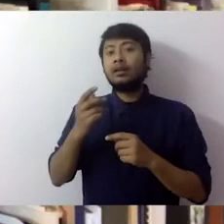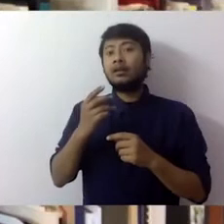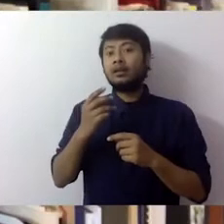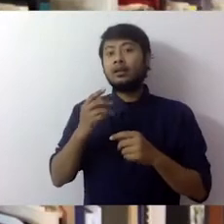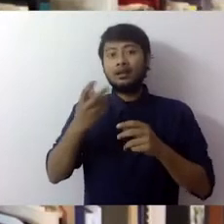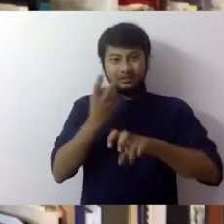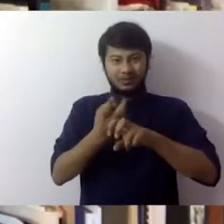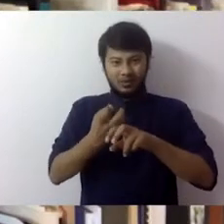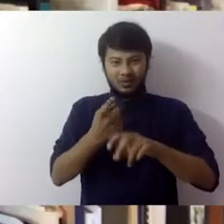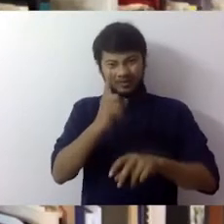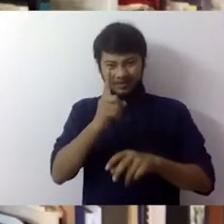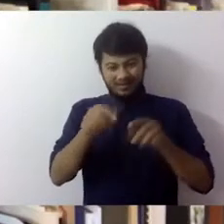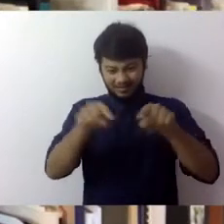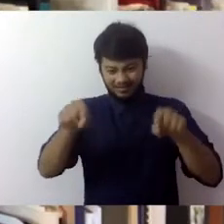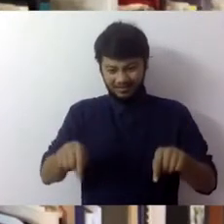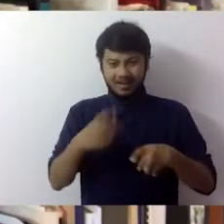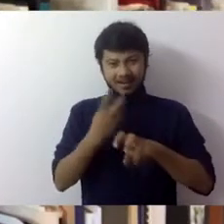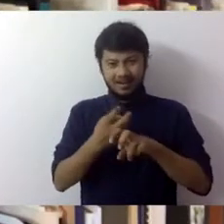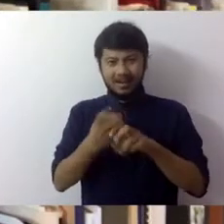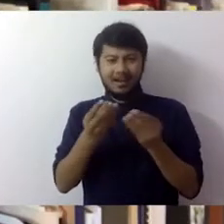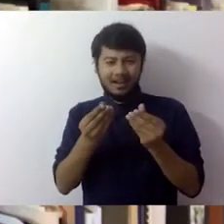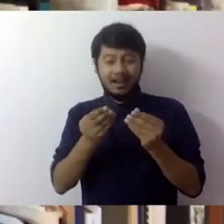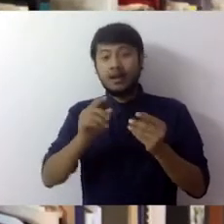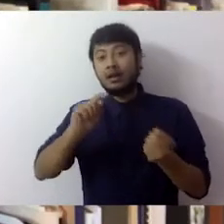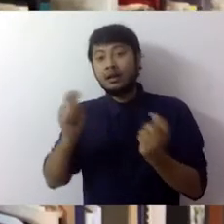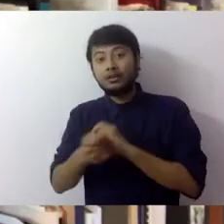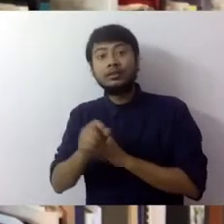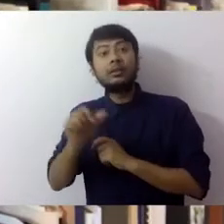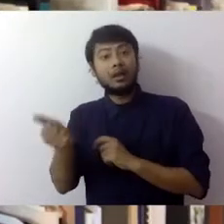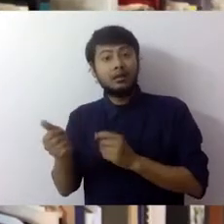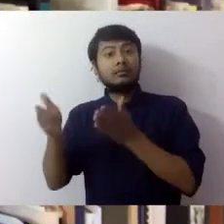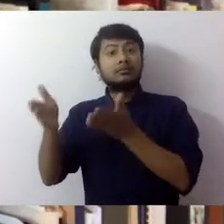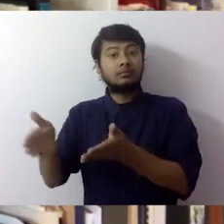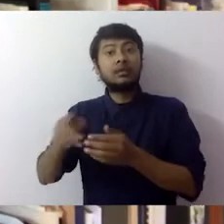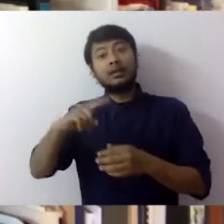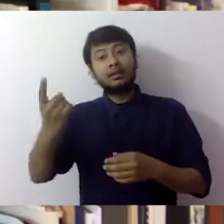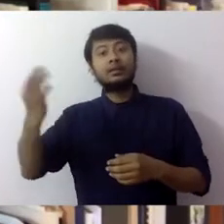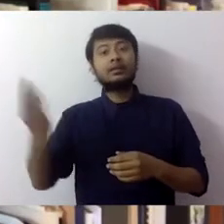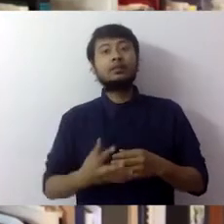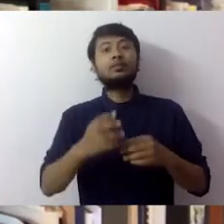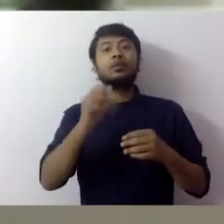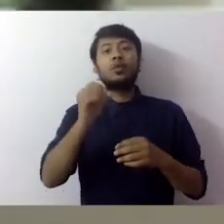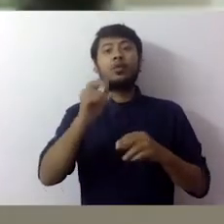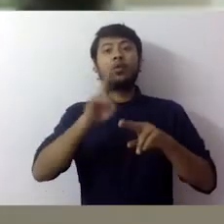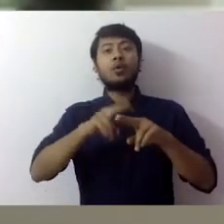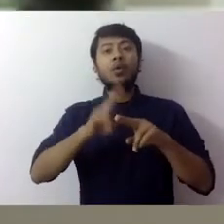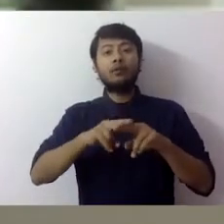color lithographs printed from multiple stones and finally to photomechanical printing also called photo offset printing.